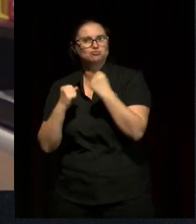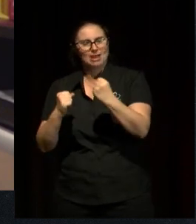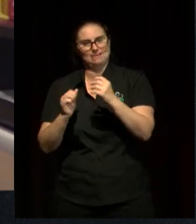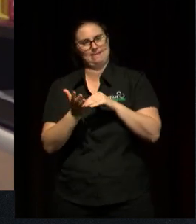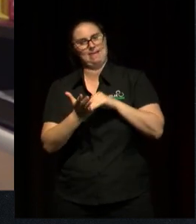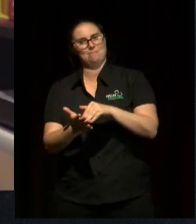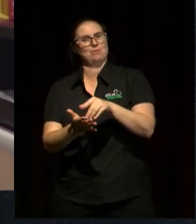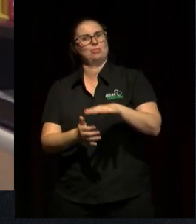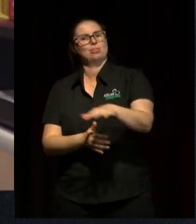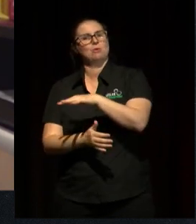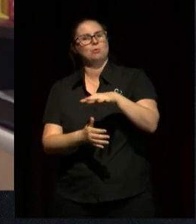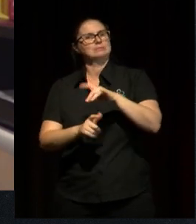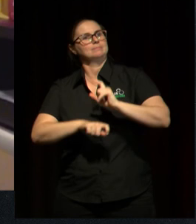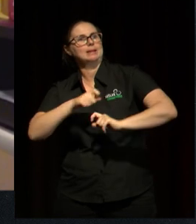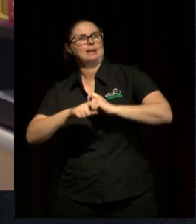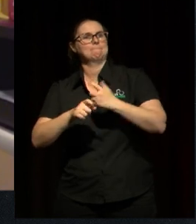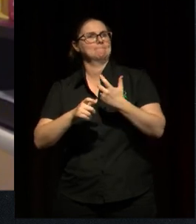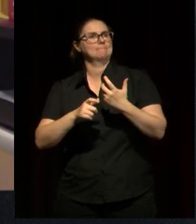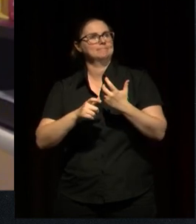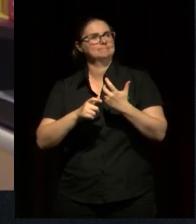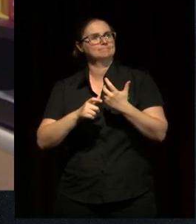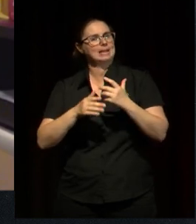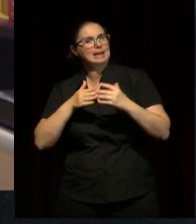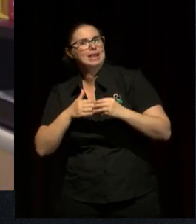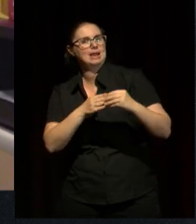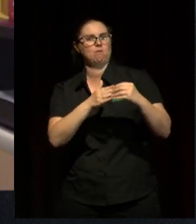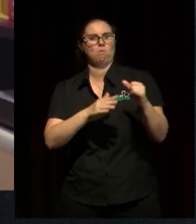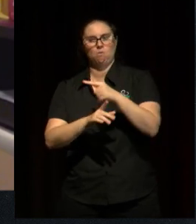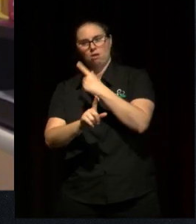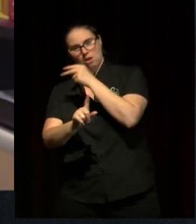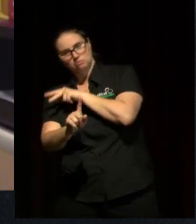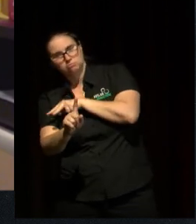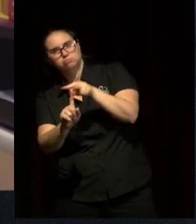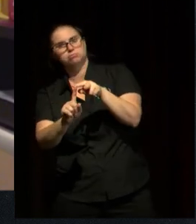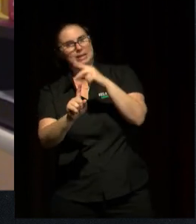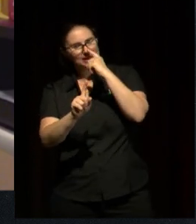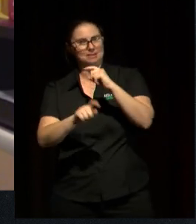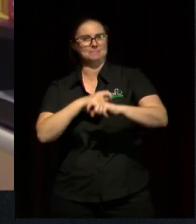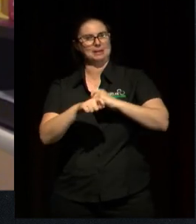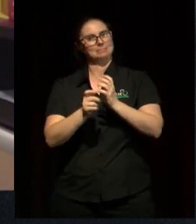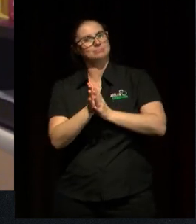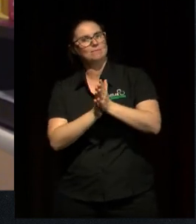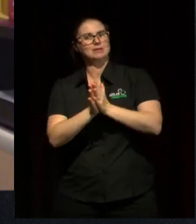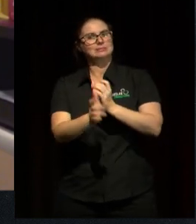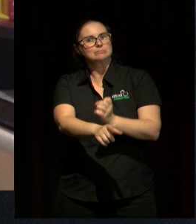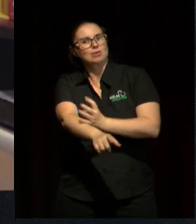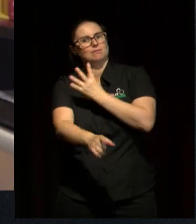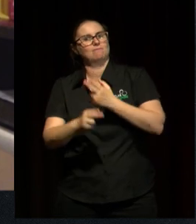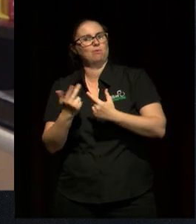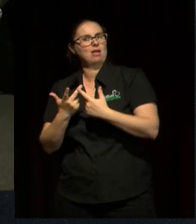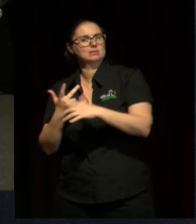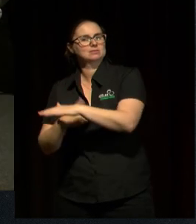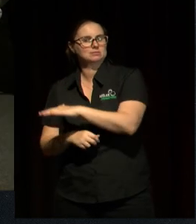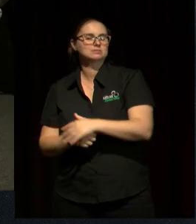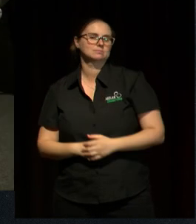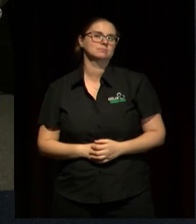them become a leader or someone to inspire other kids and collaborate and all those good things. Yeah. And I'd add to